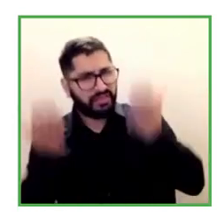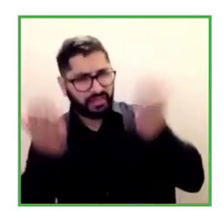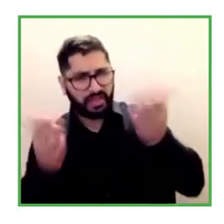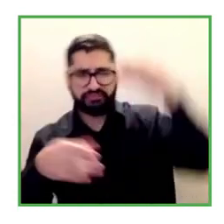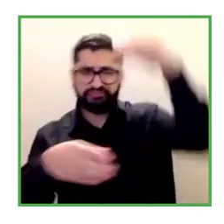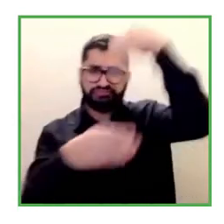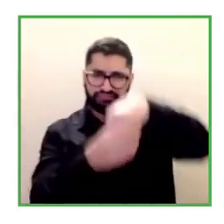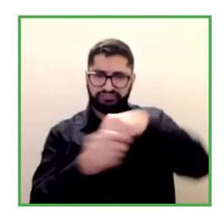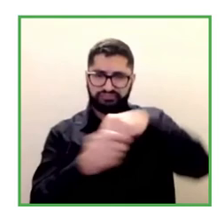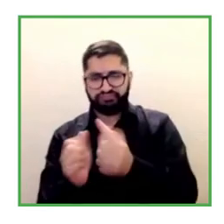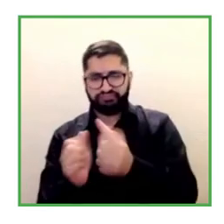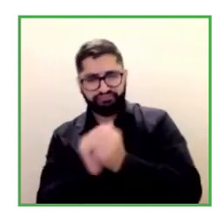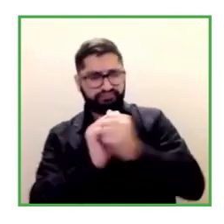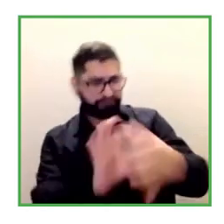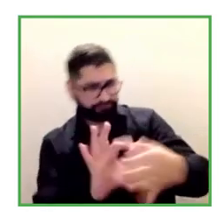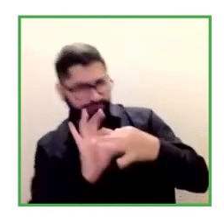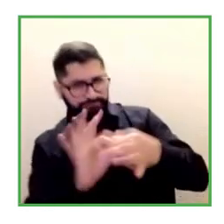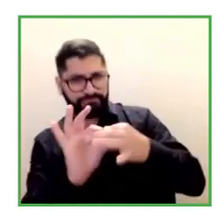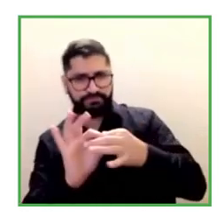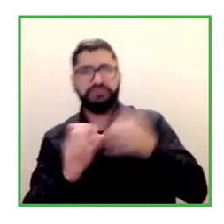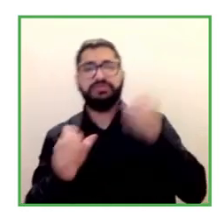and that is not enough